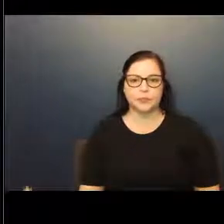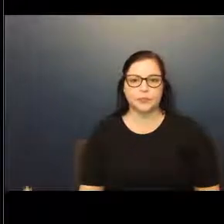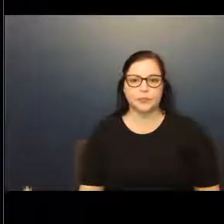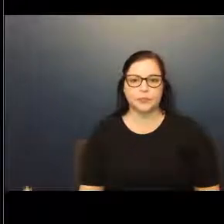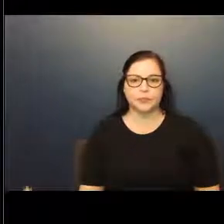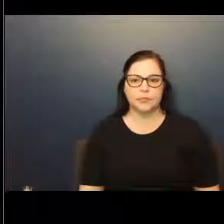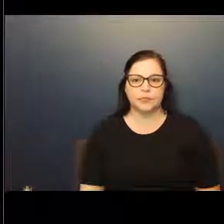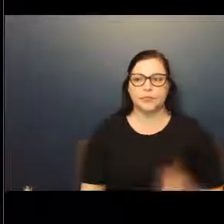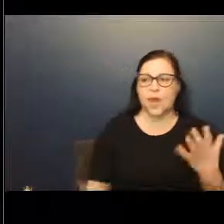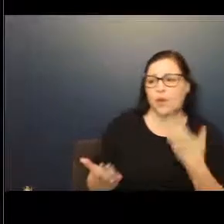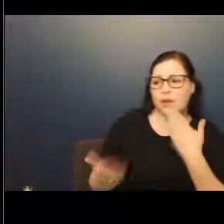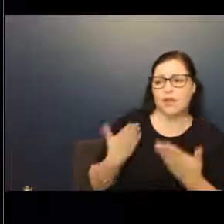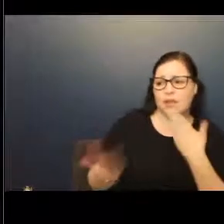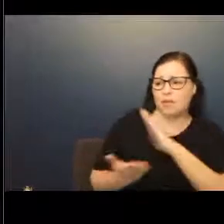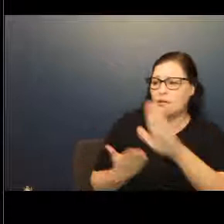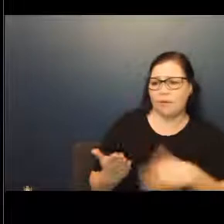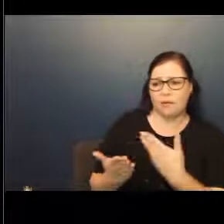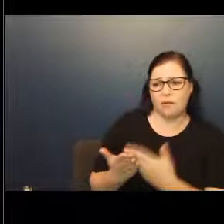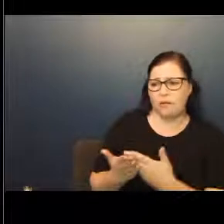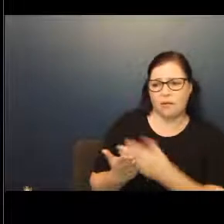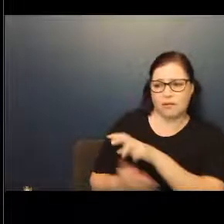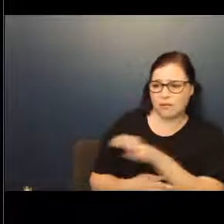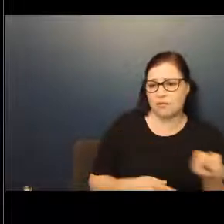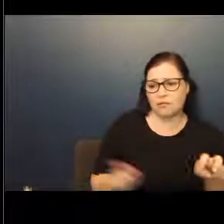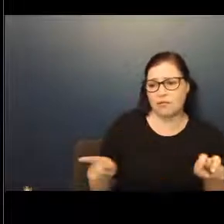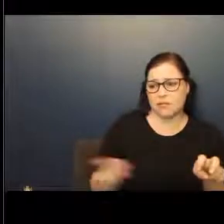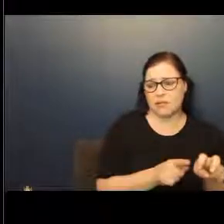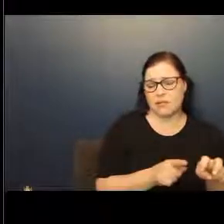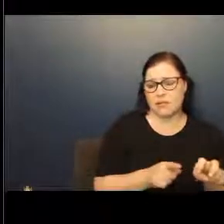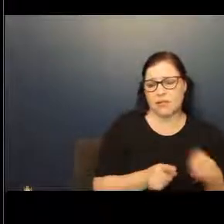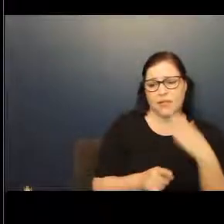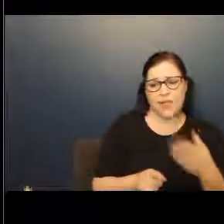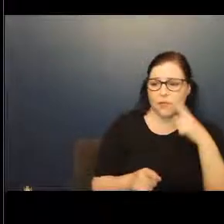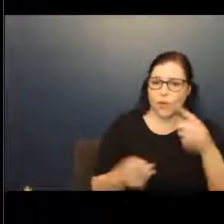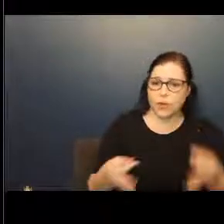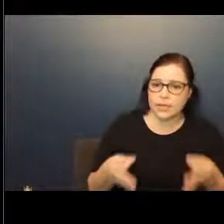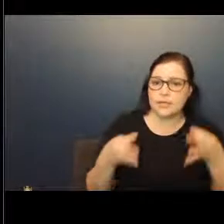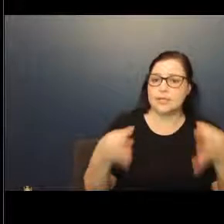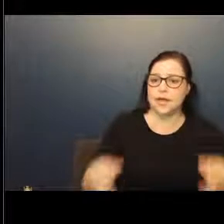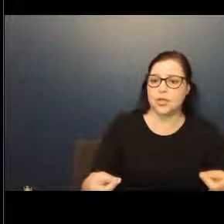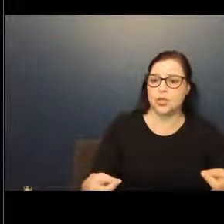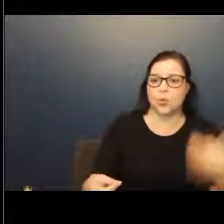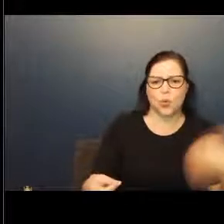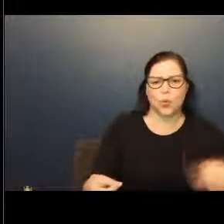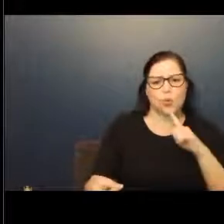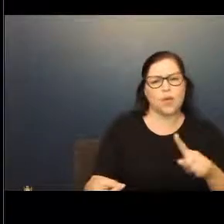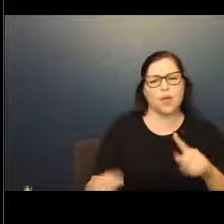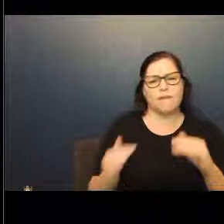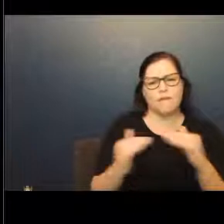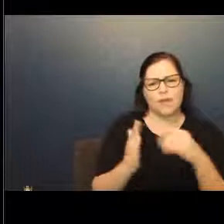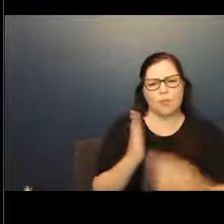Okay. I wanted to thank everybody, uh, for, I know, uh, giving us the extension, the more than favorable rent.